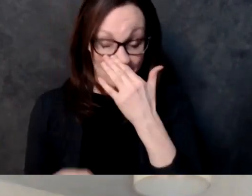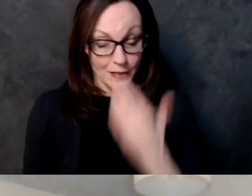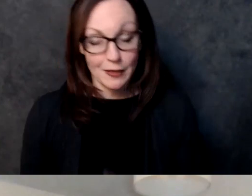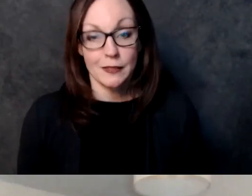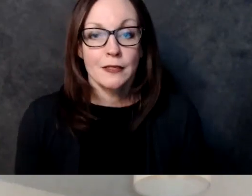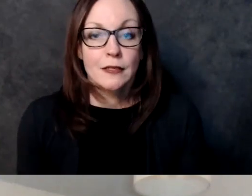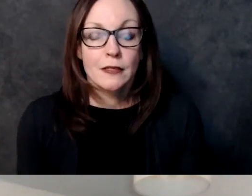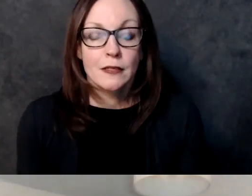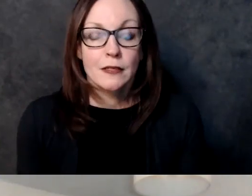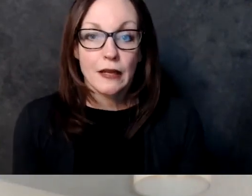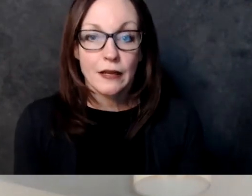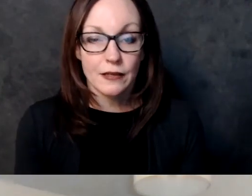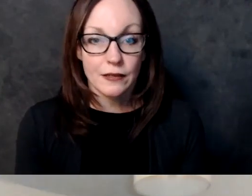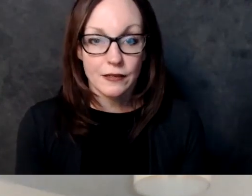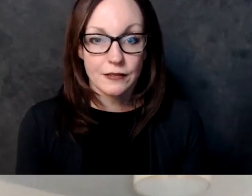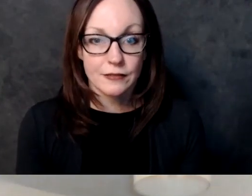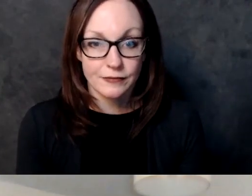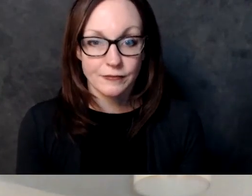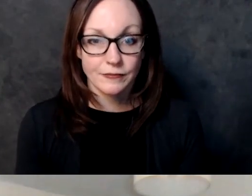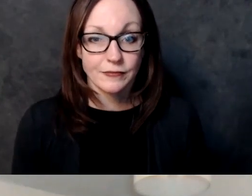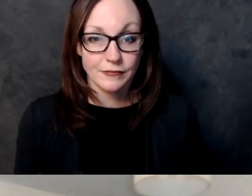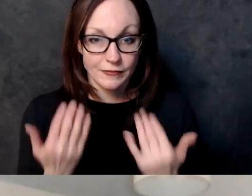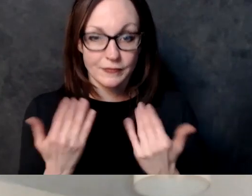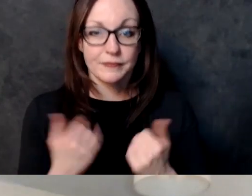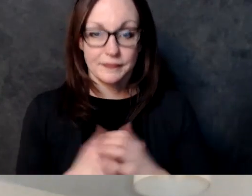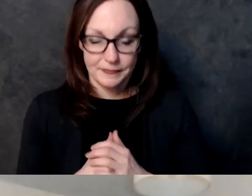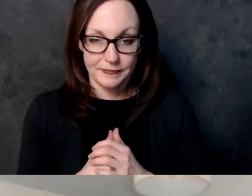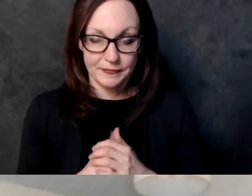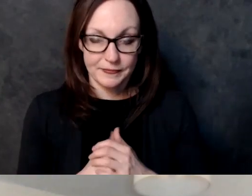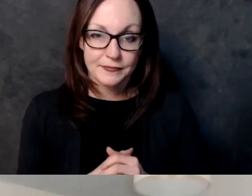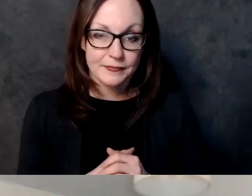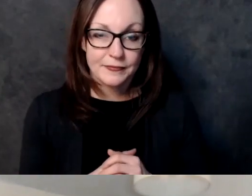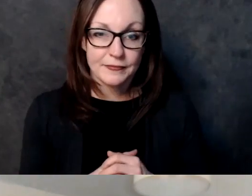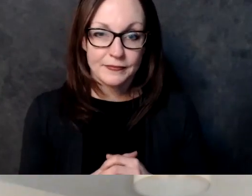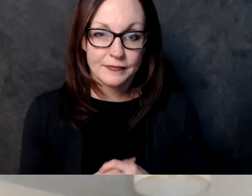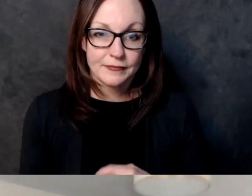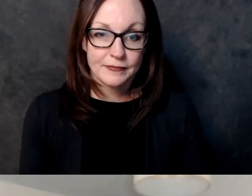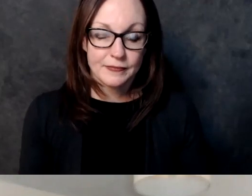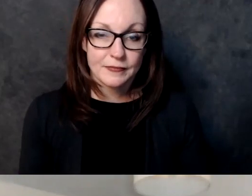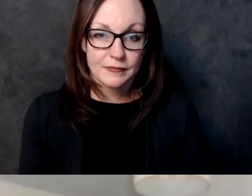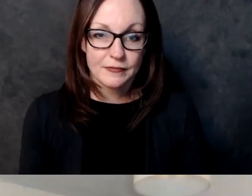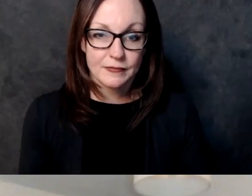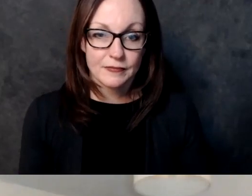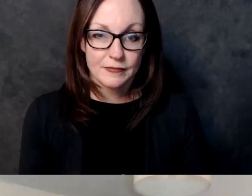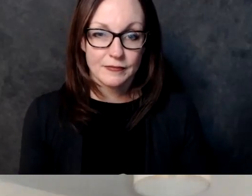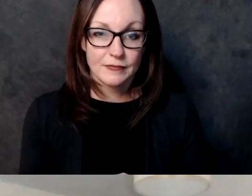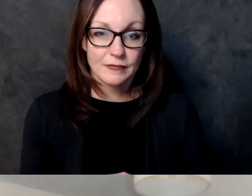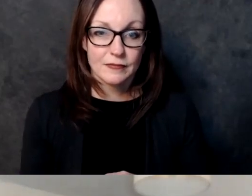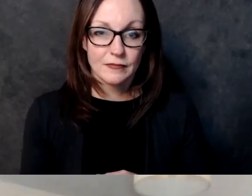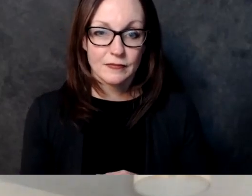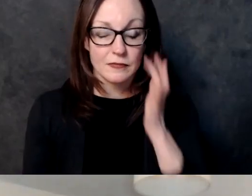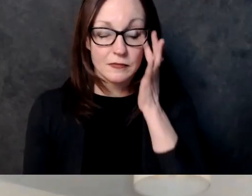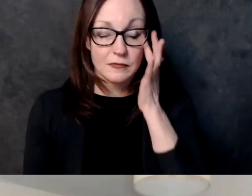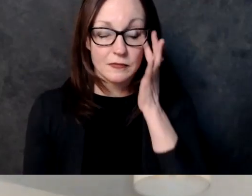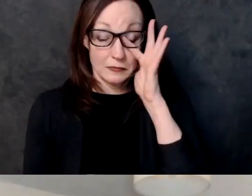um and then let's see the next question is do you support increased education requirements for